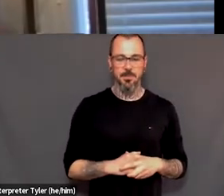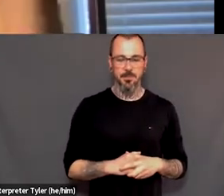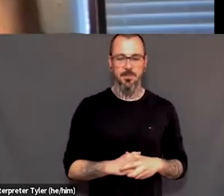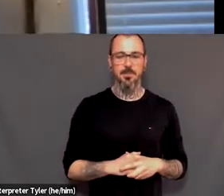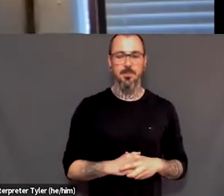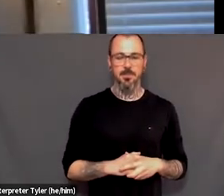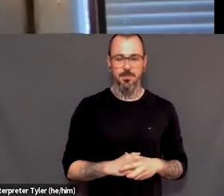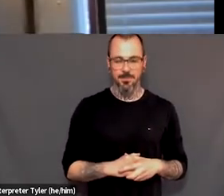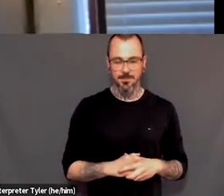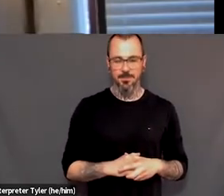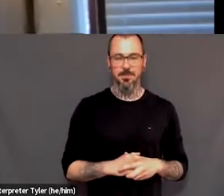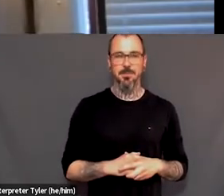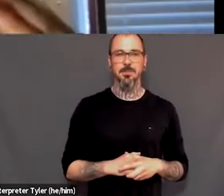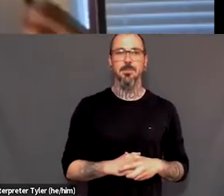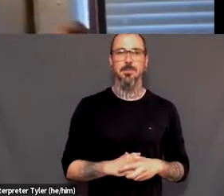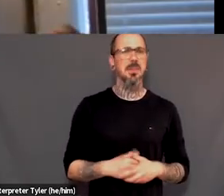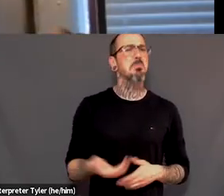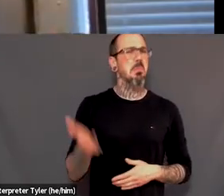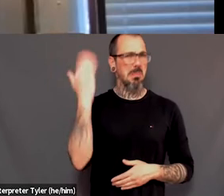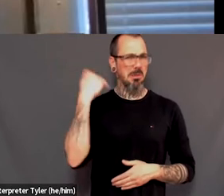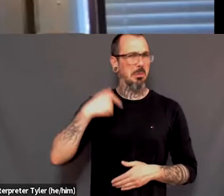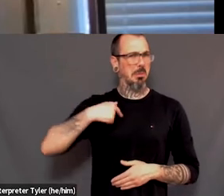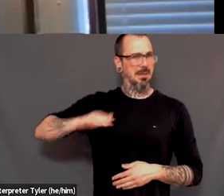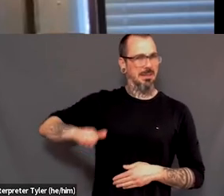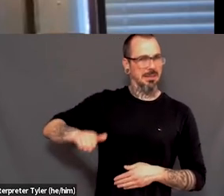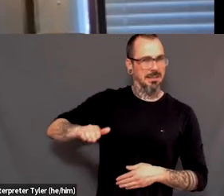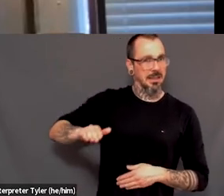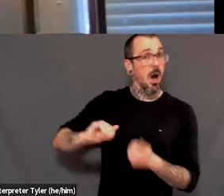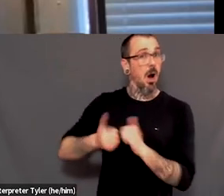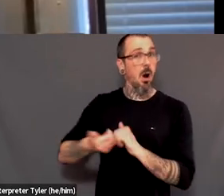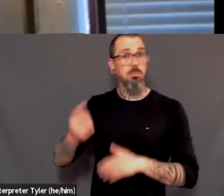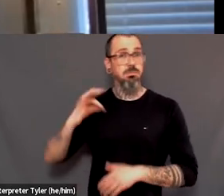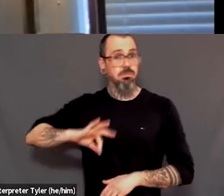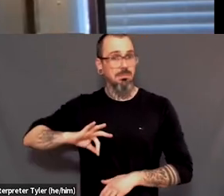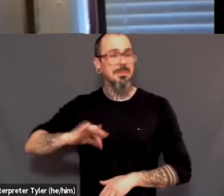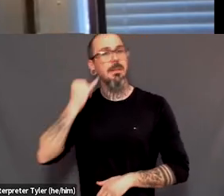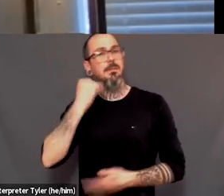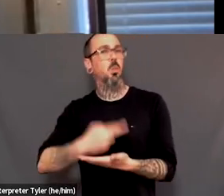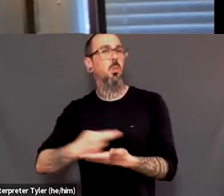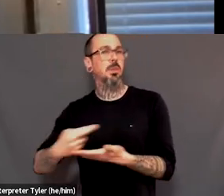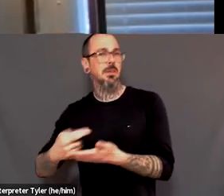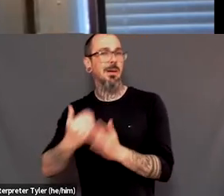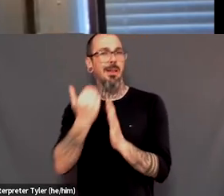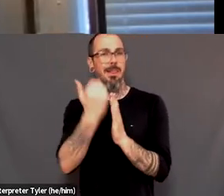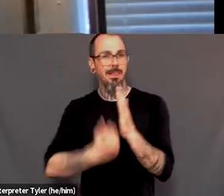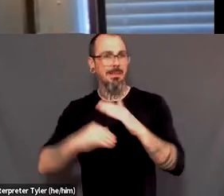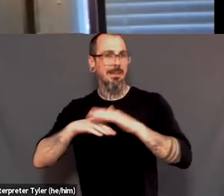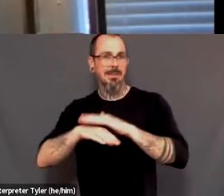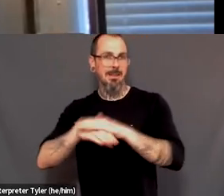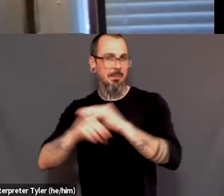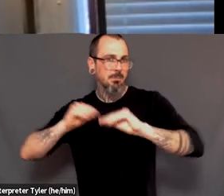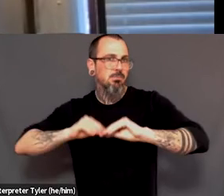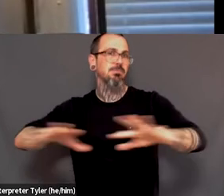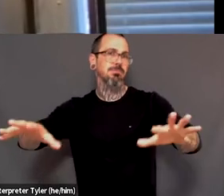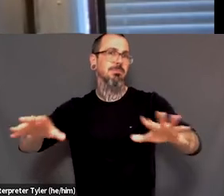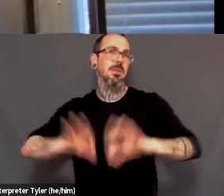like a list of resources and like what to do and such, because the internet wasn't that well known. Like we